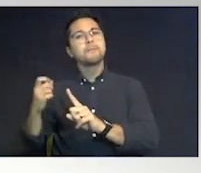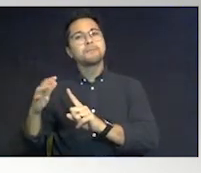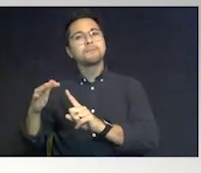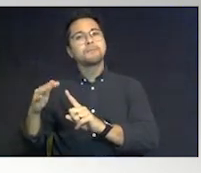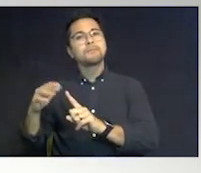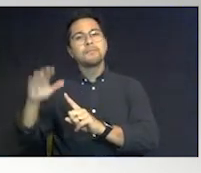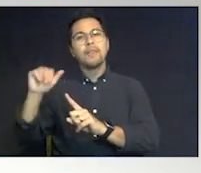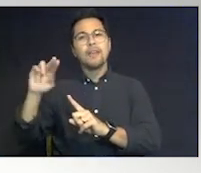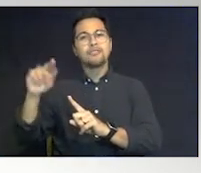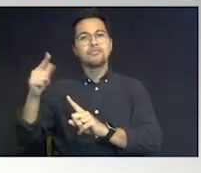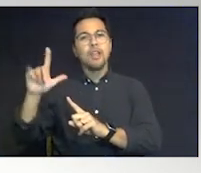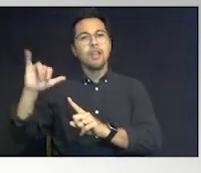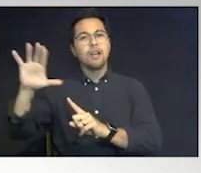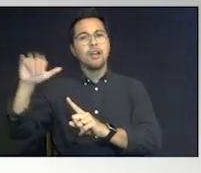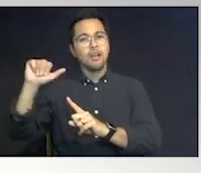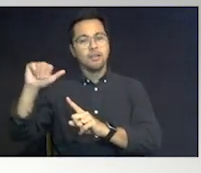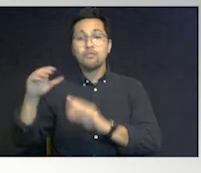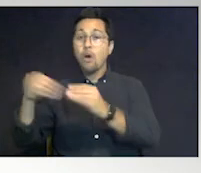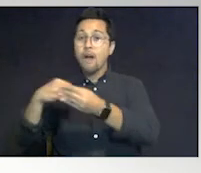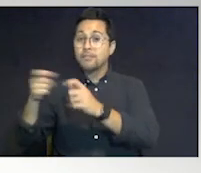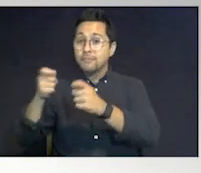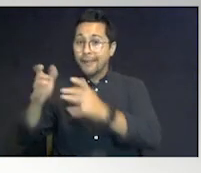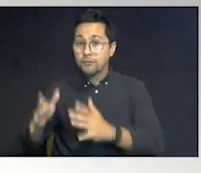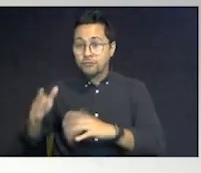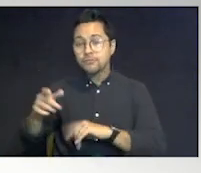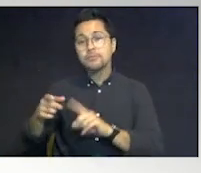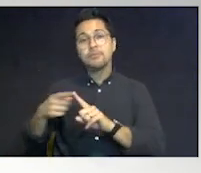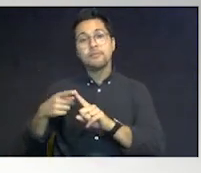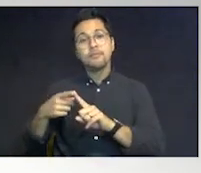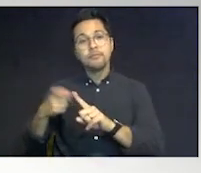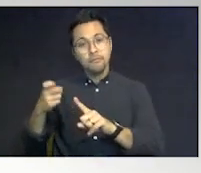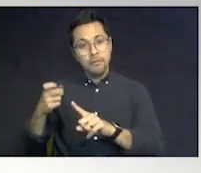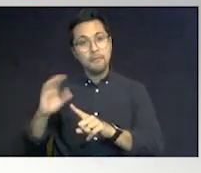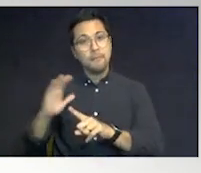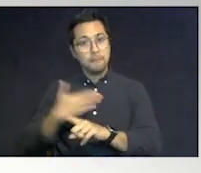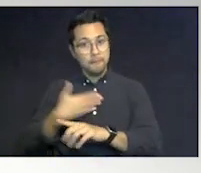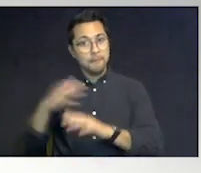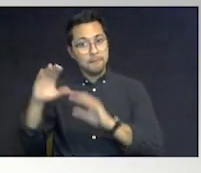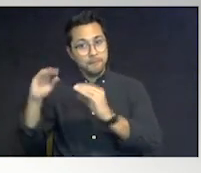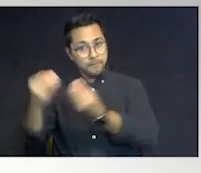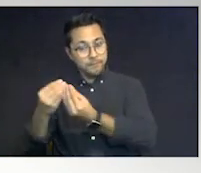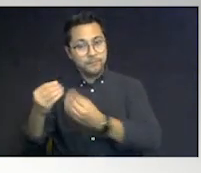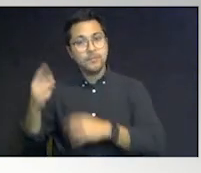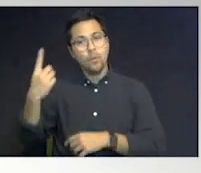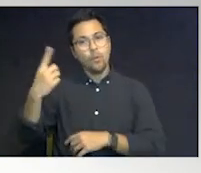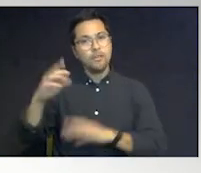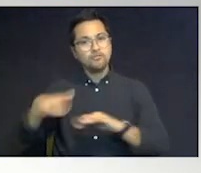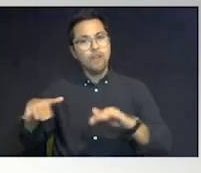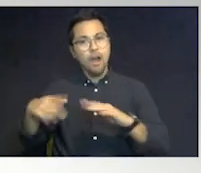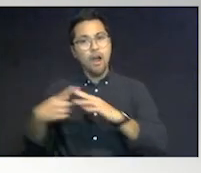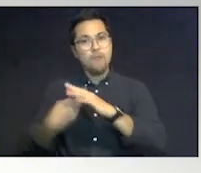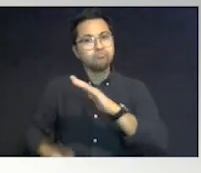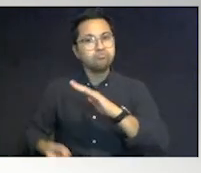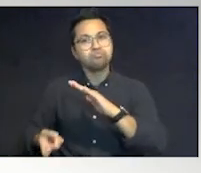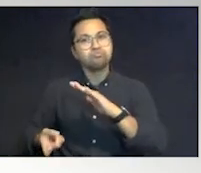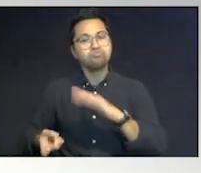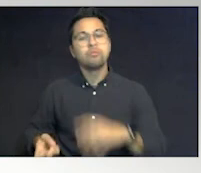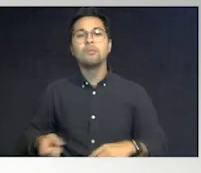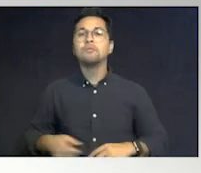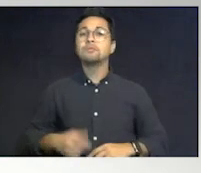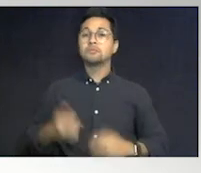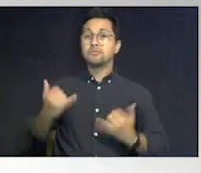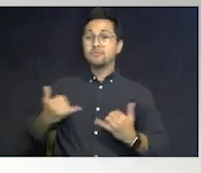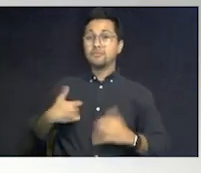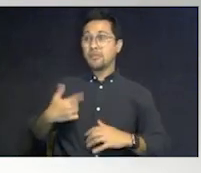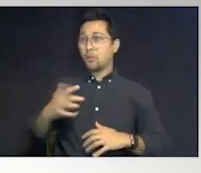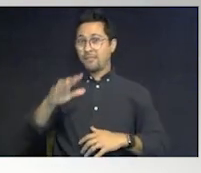from Angelica, which is the office manager from ASGO, that one of the child had been missing. Now we're